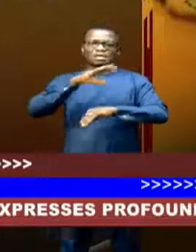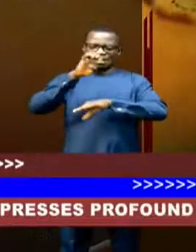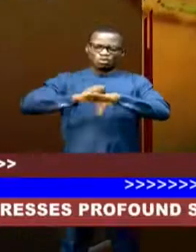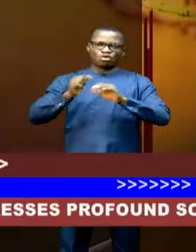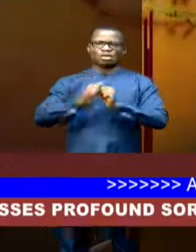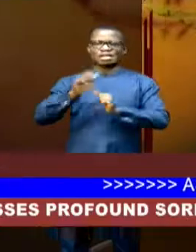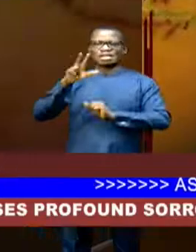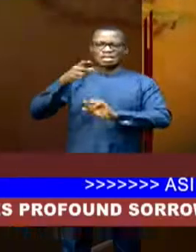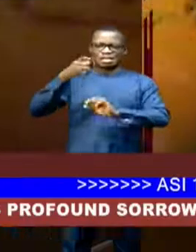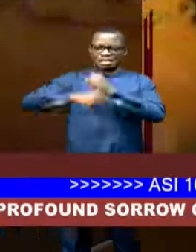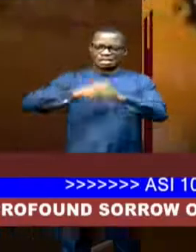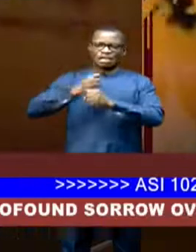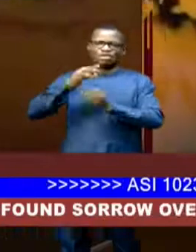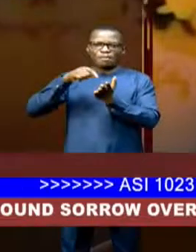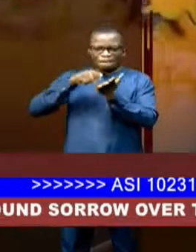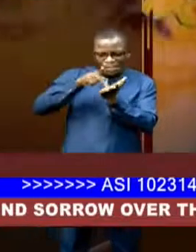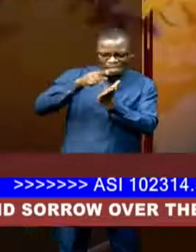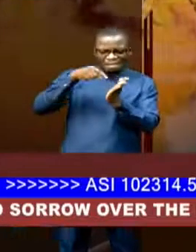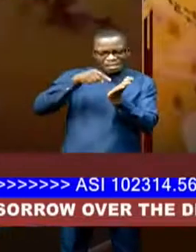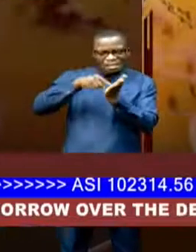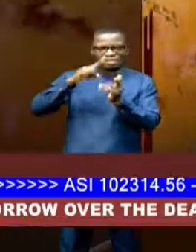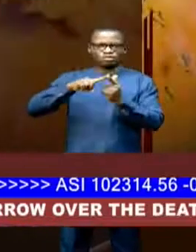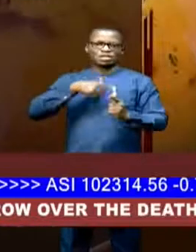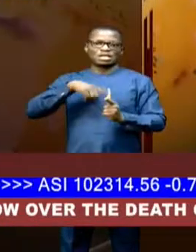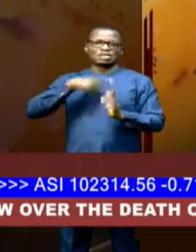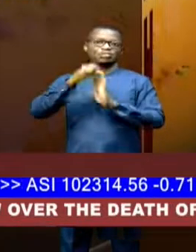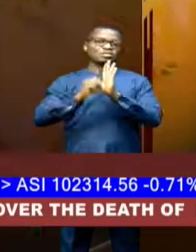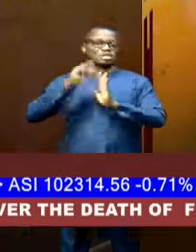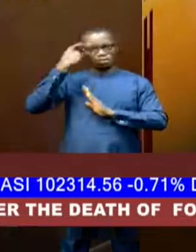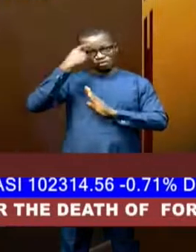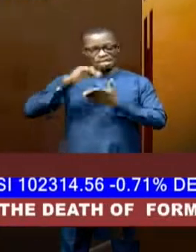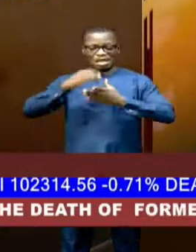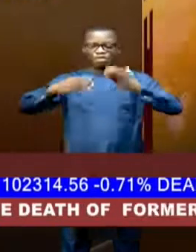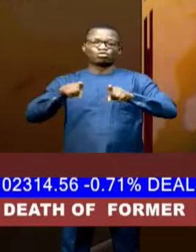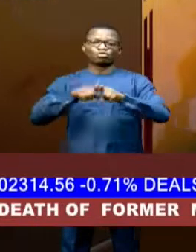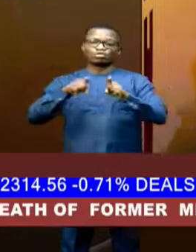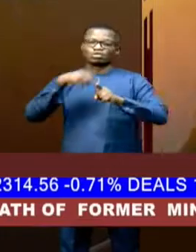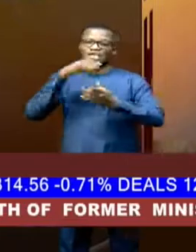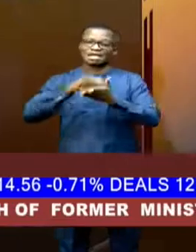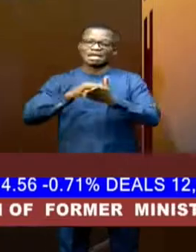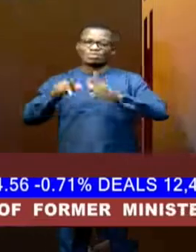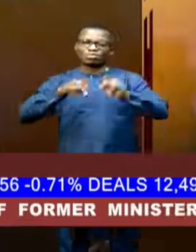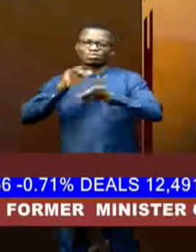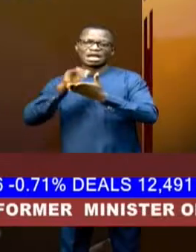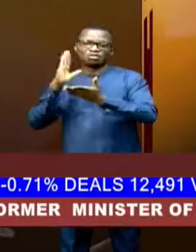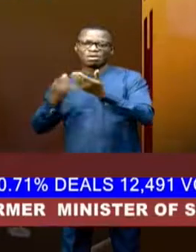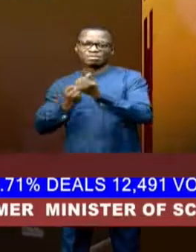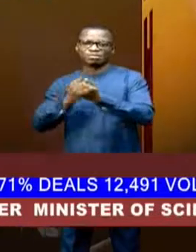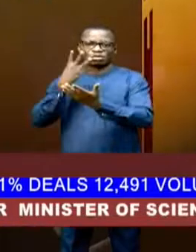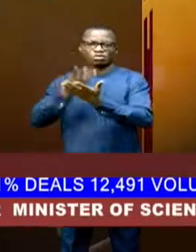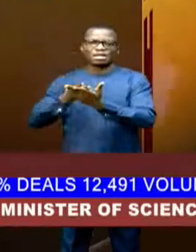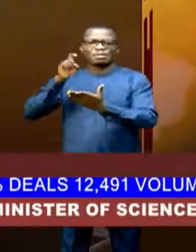years of tax payment with the Lagos State Government. The court averred that the sureties must show proper identification